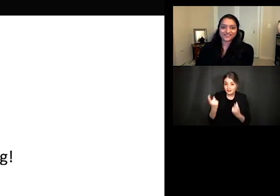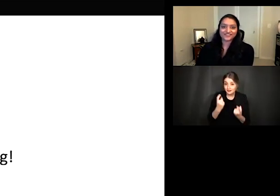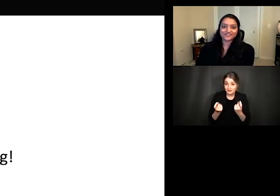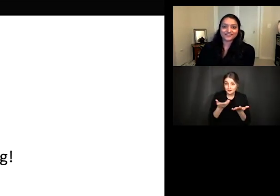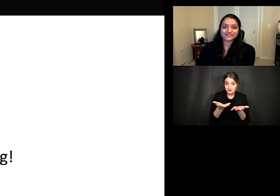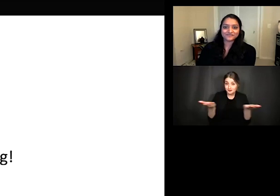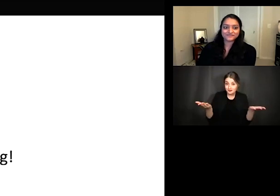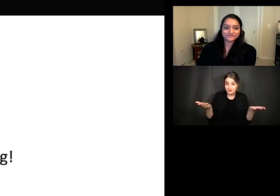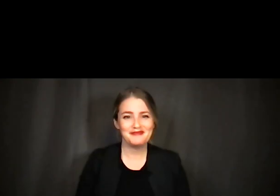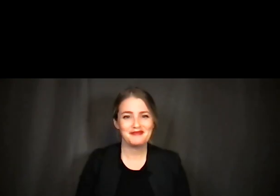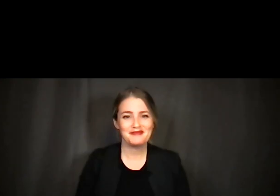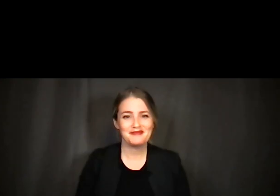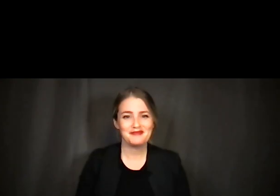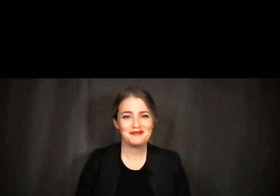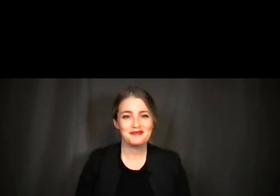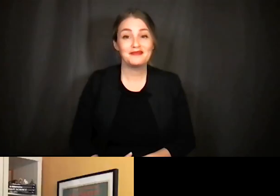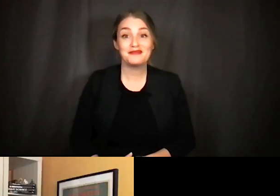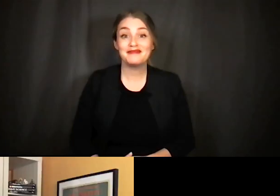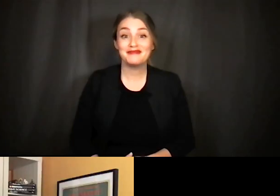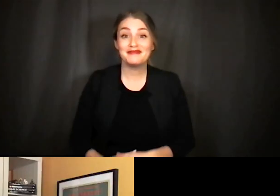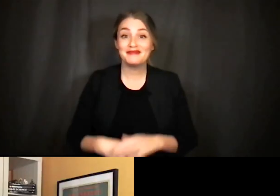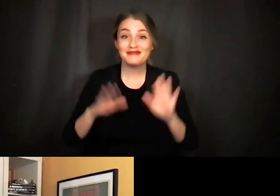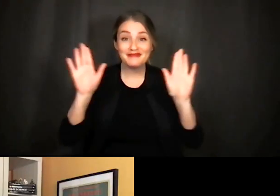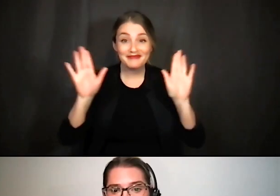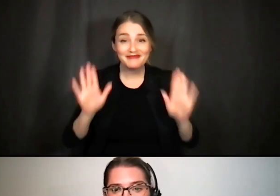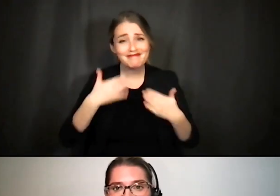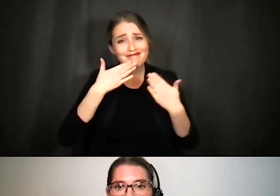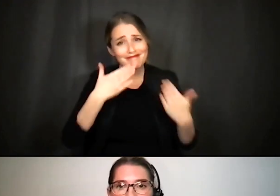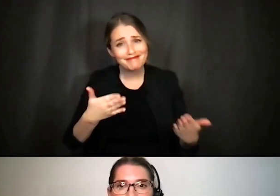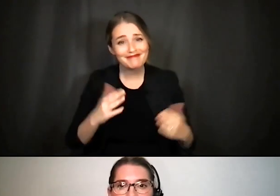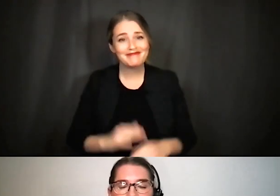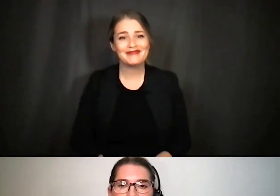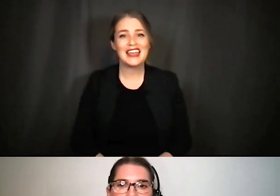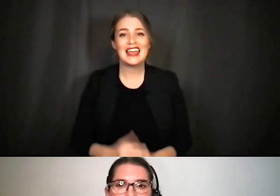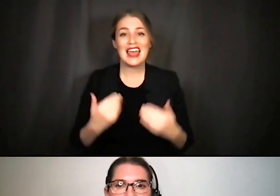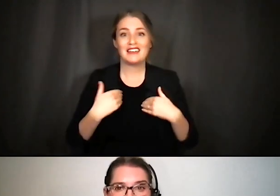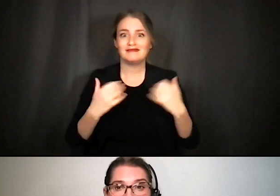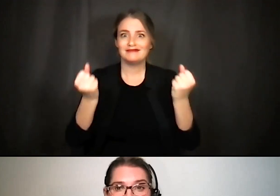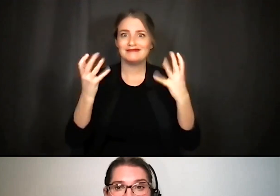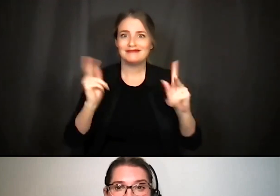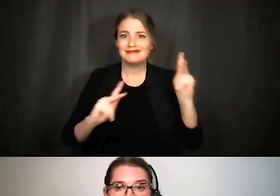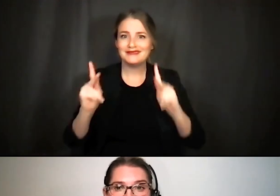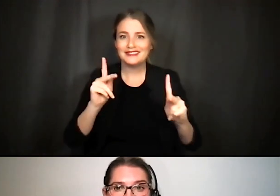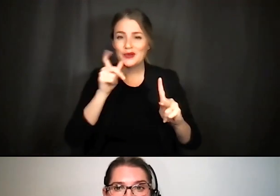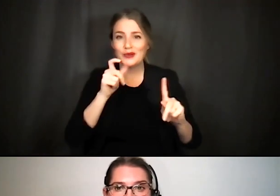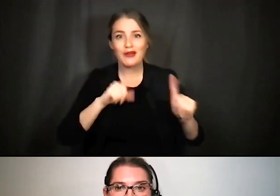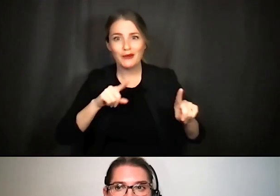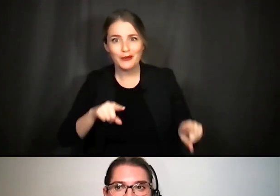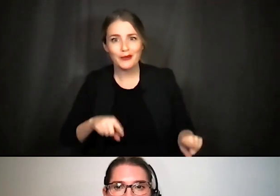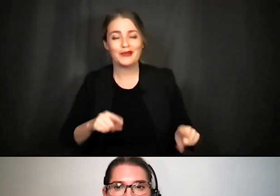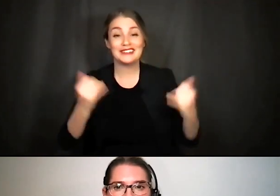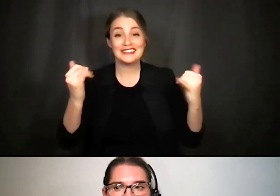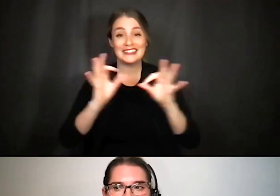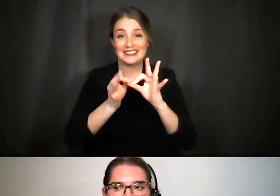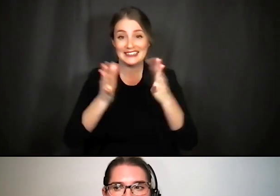thank you fantastic thank you we have a lot of people who have responded that the